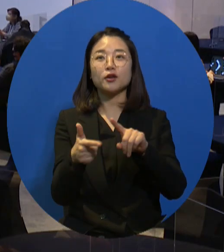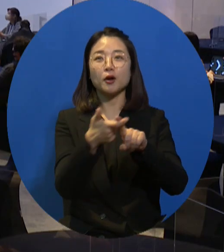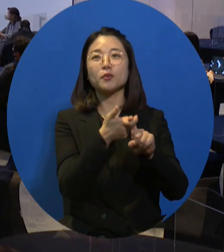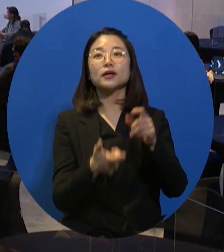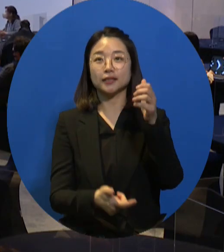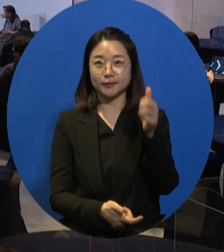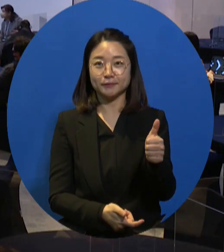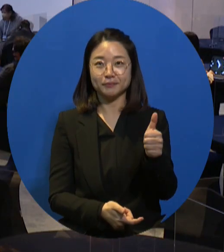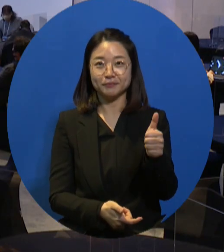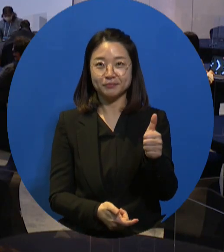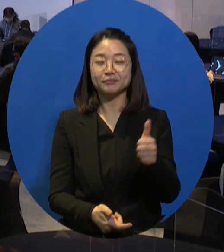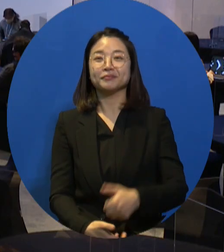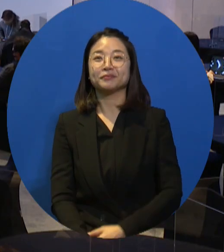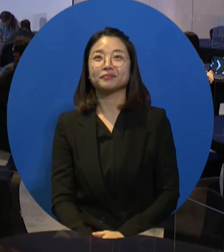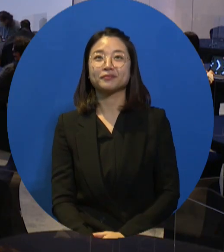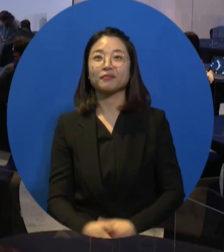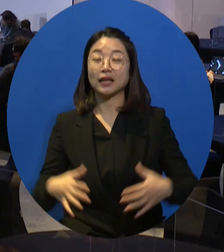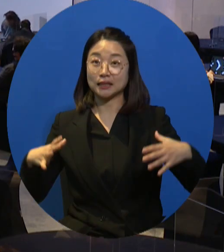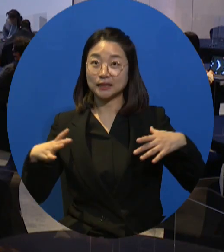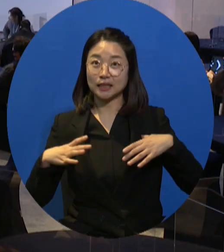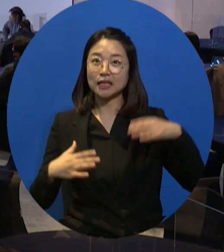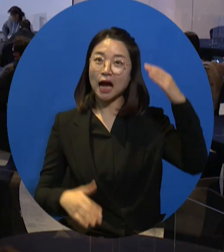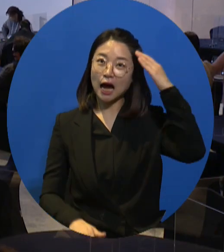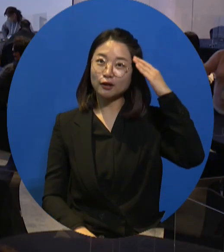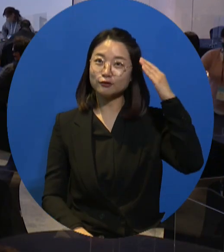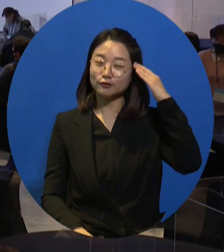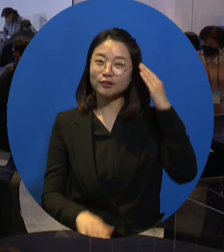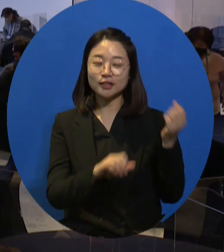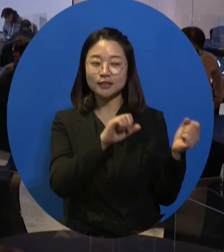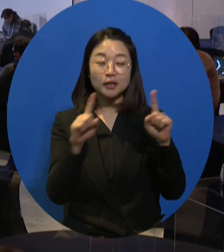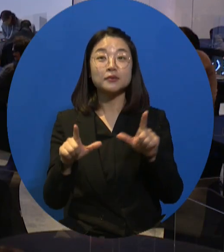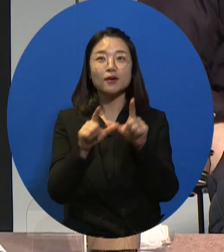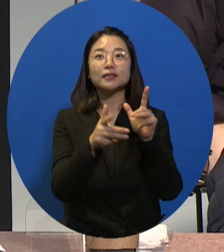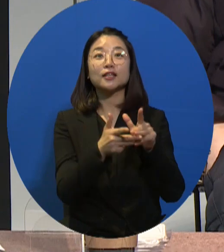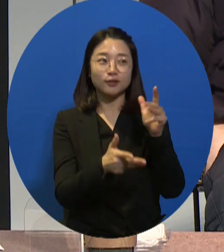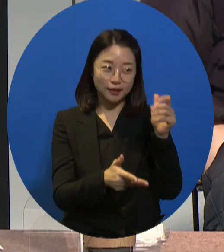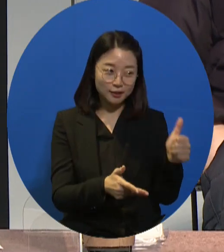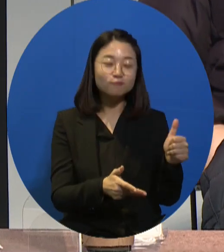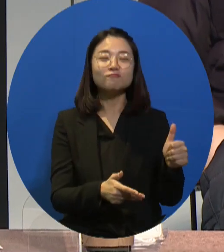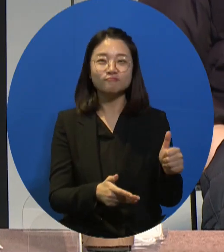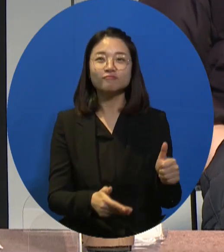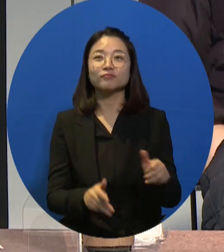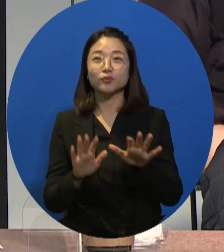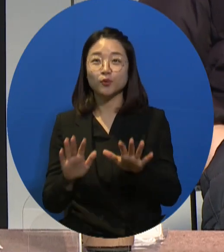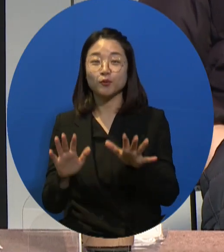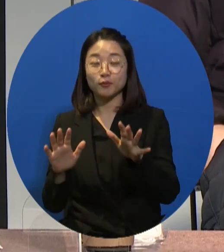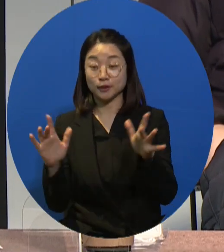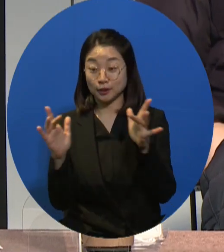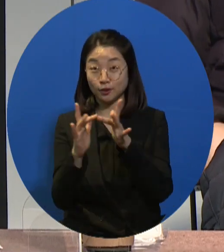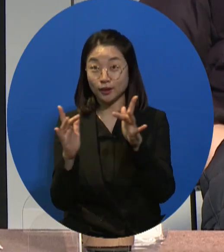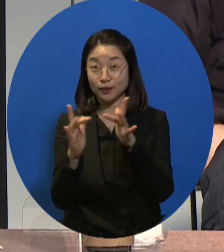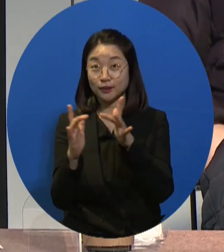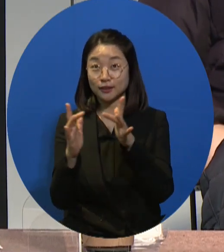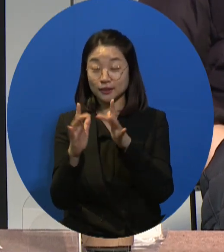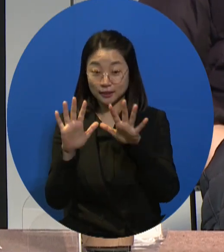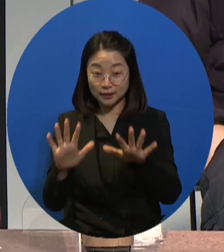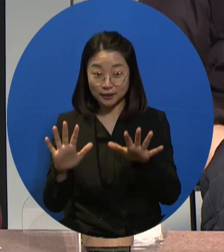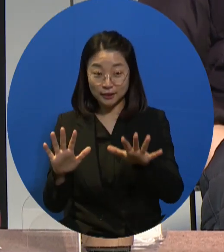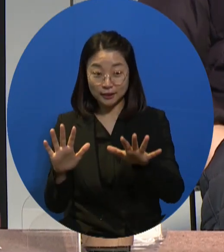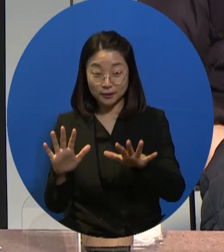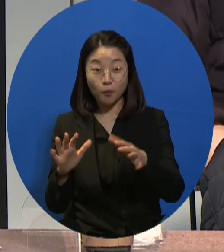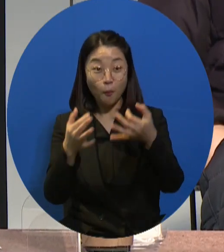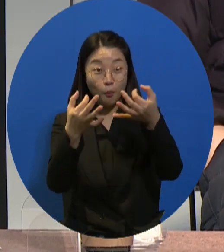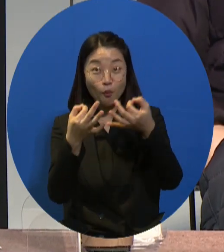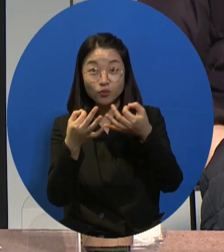Young-ki. I'm very proud of our center. Yes, I can see that you are very proud of the work that you do. We also